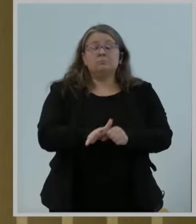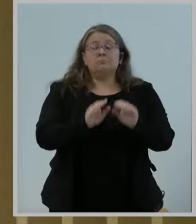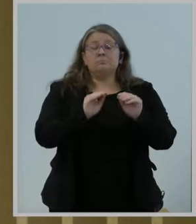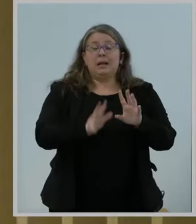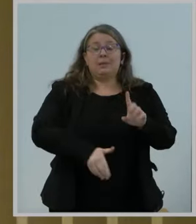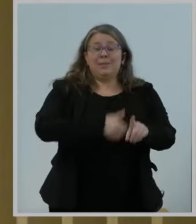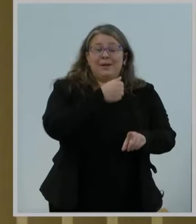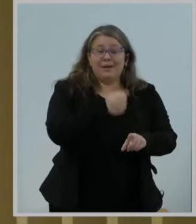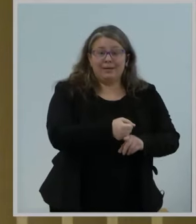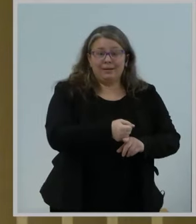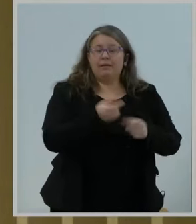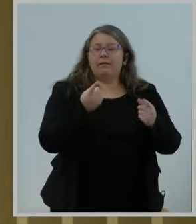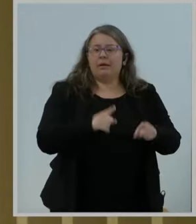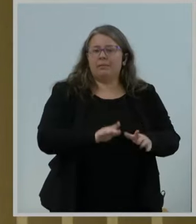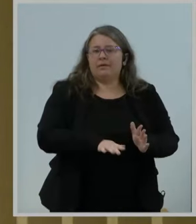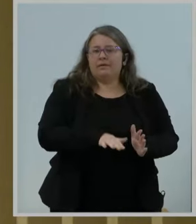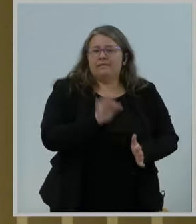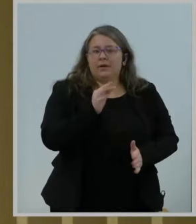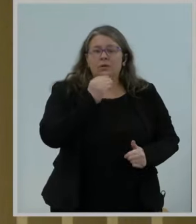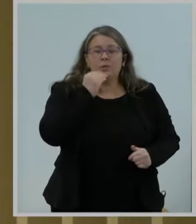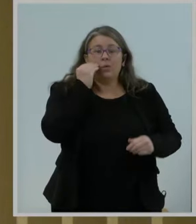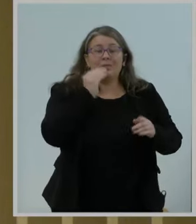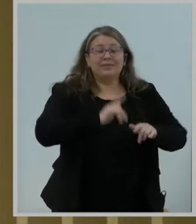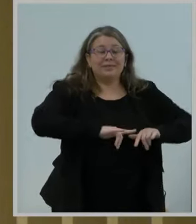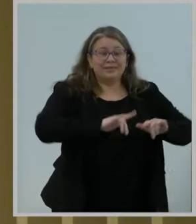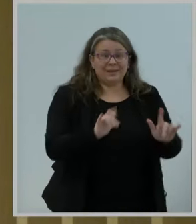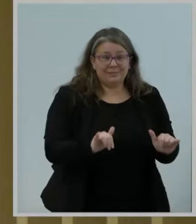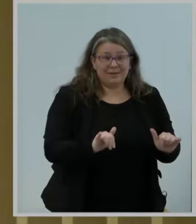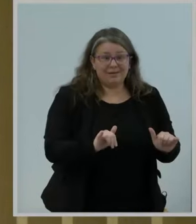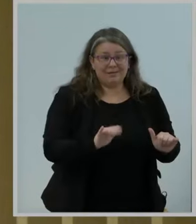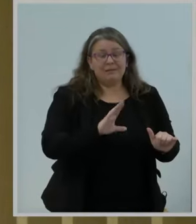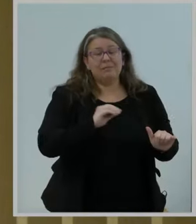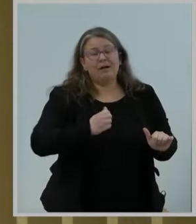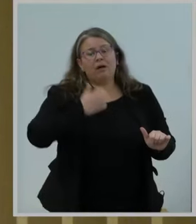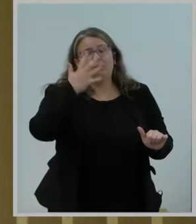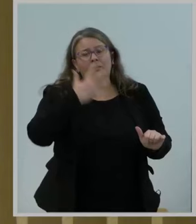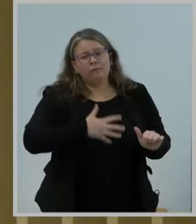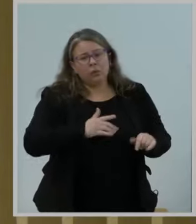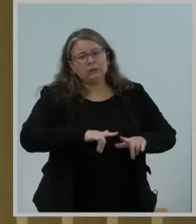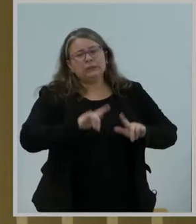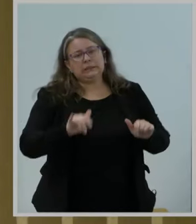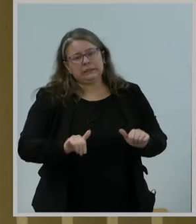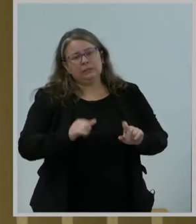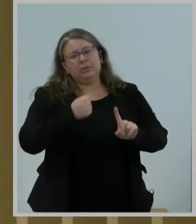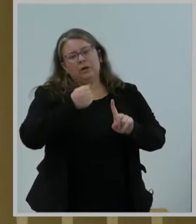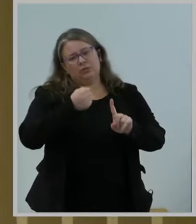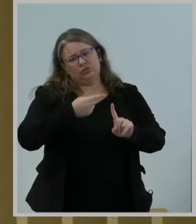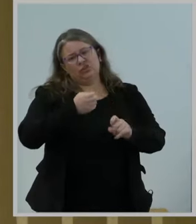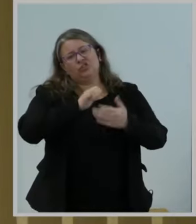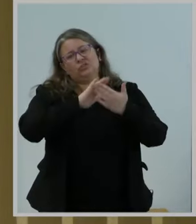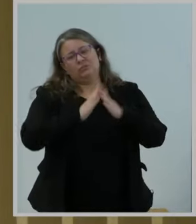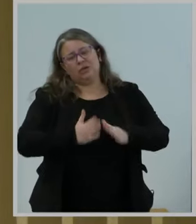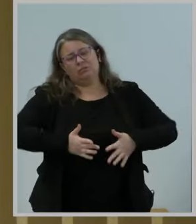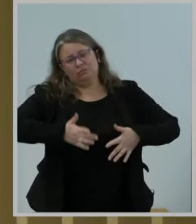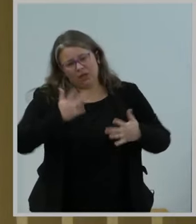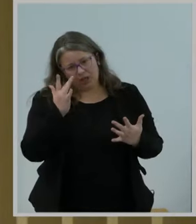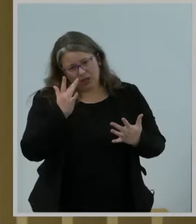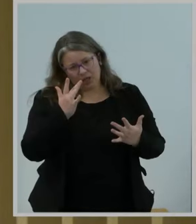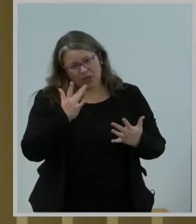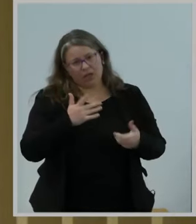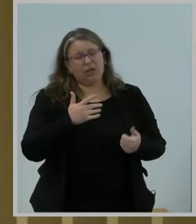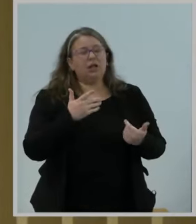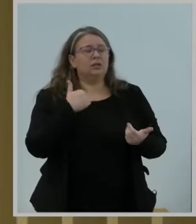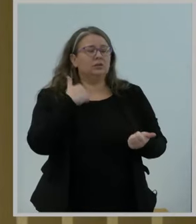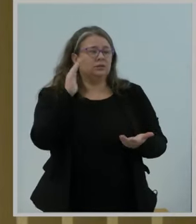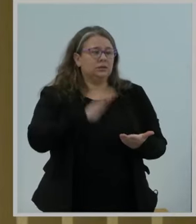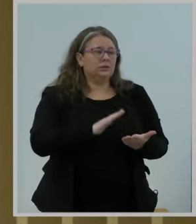just as she became ill and lost some of her mobility. She took advantage of that time to go